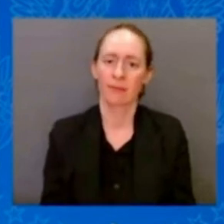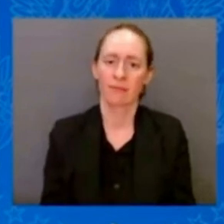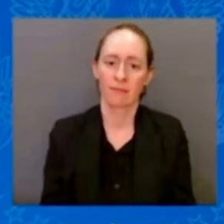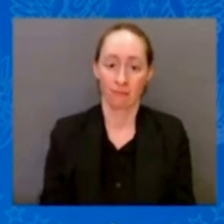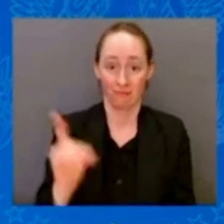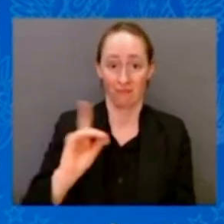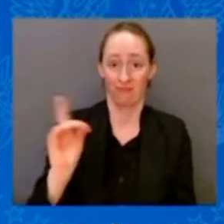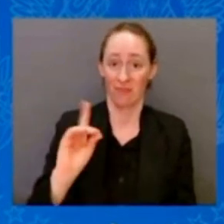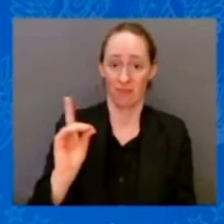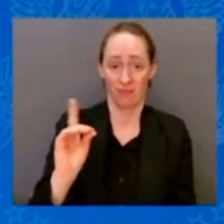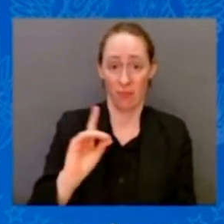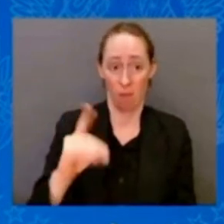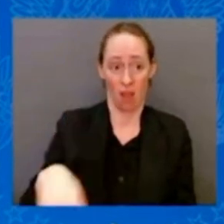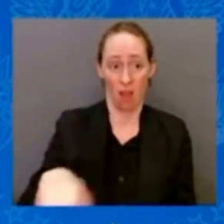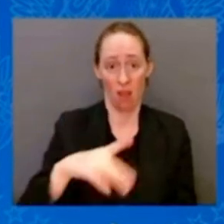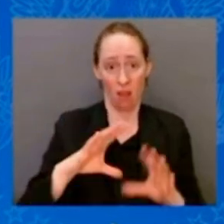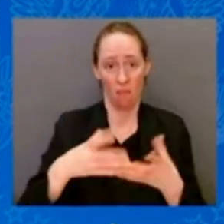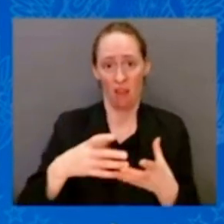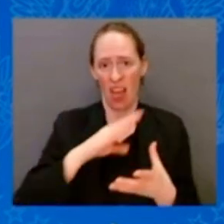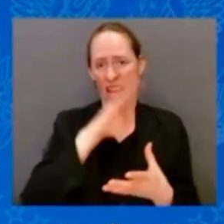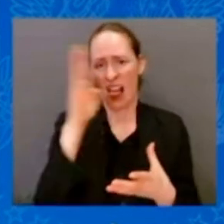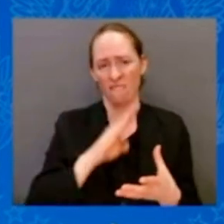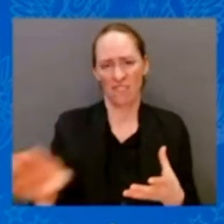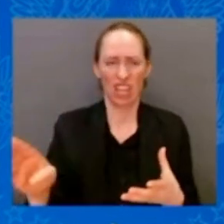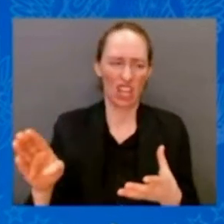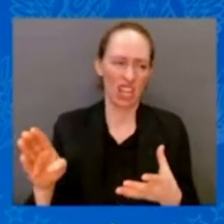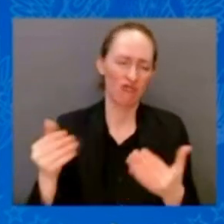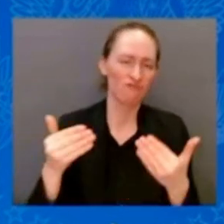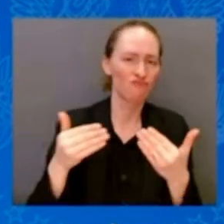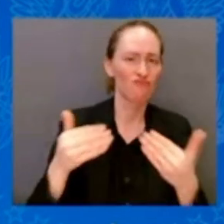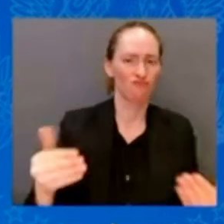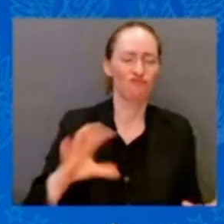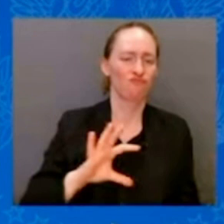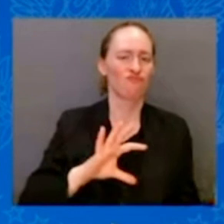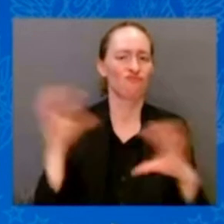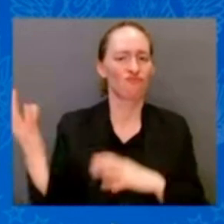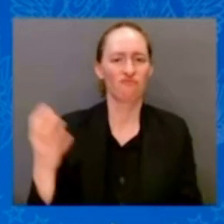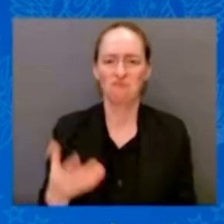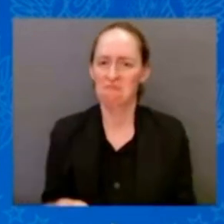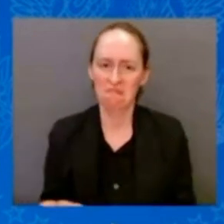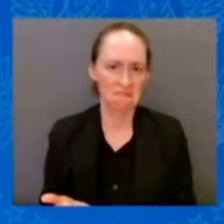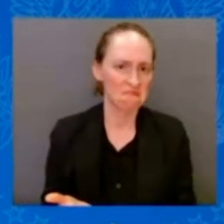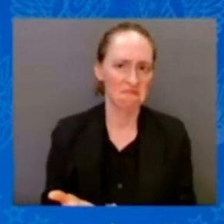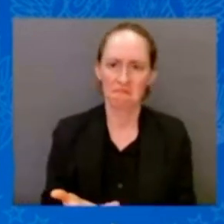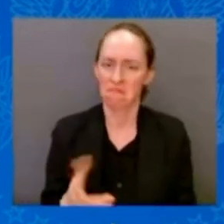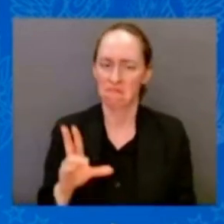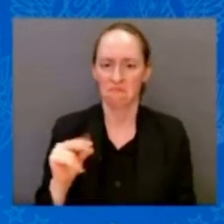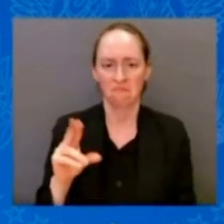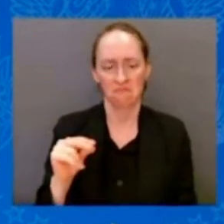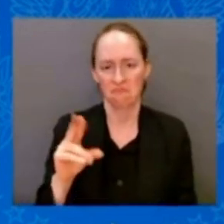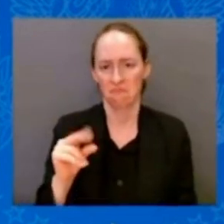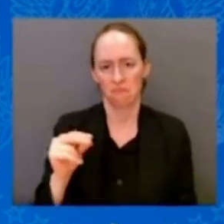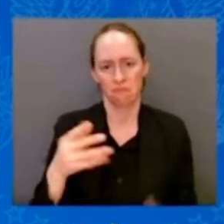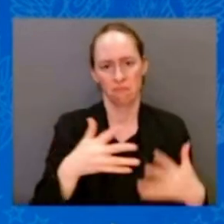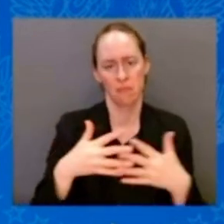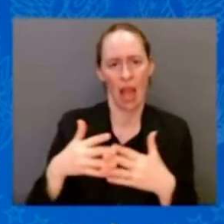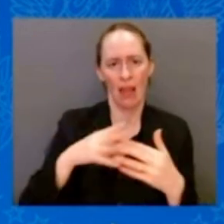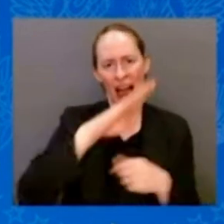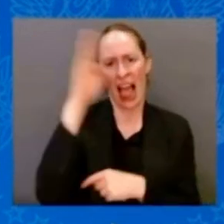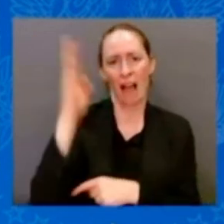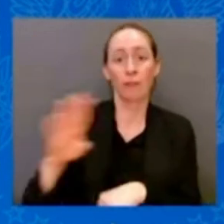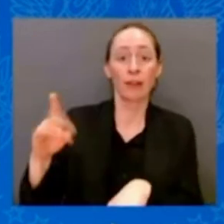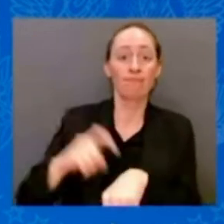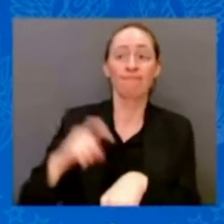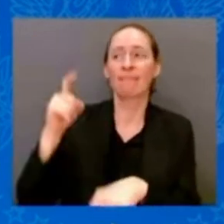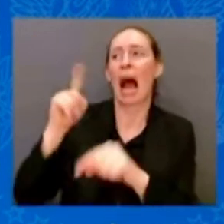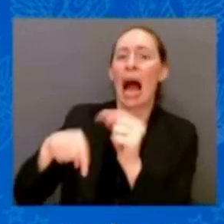Our national debt has accumulated well over 200 years. We haven't missed a payment ever in America. Why, in God's name, would we give up the progress we've